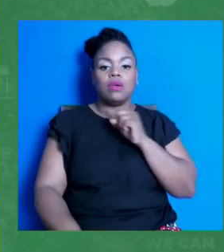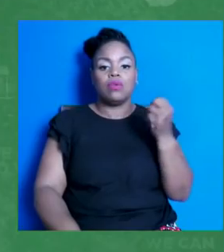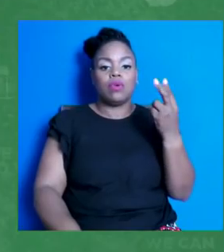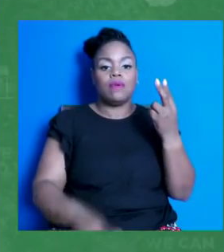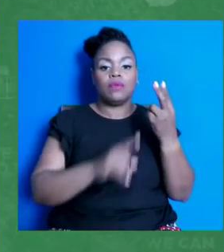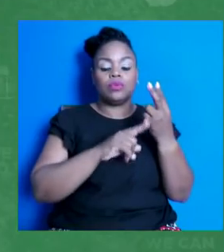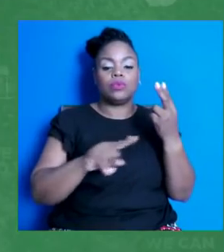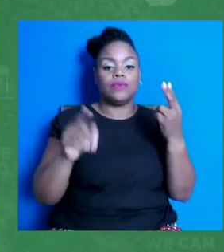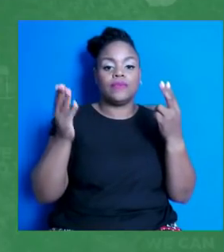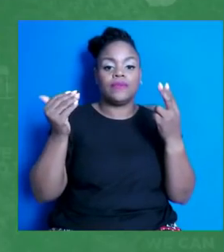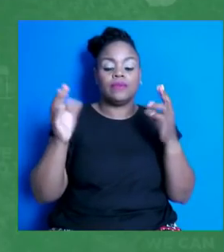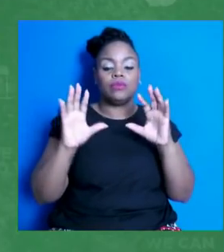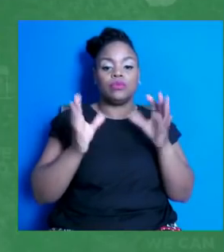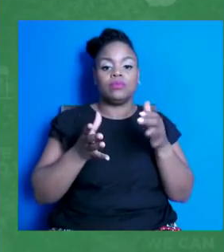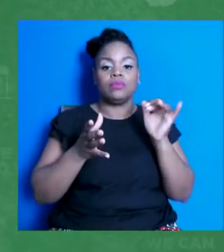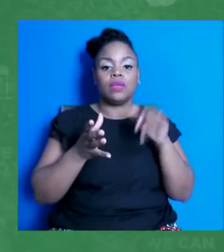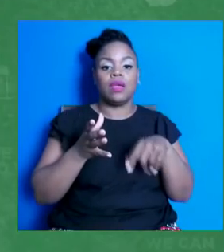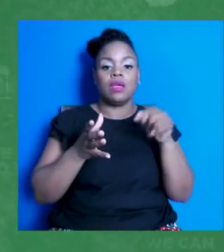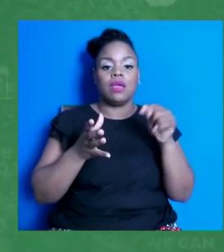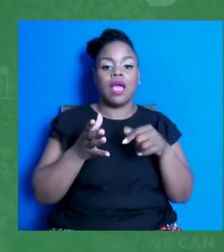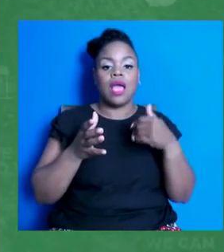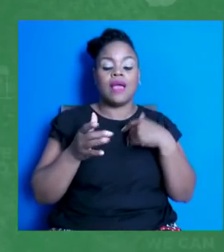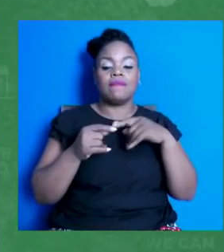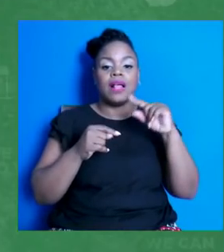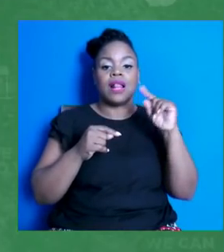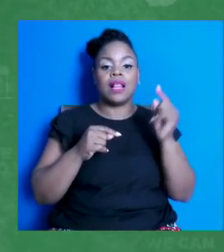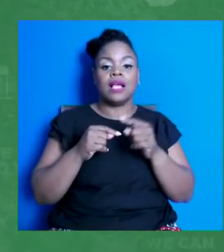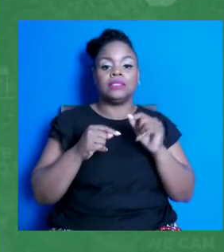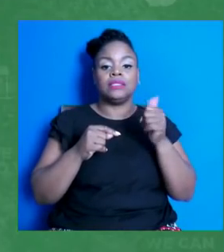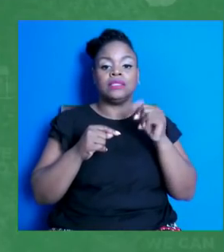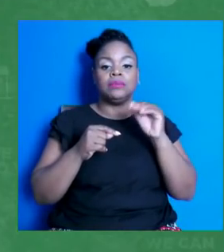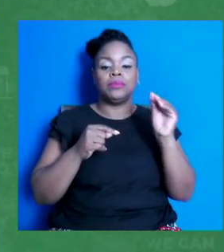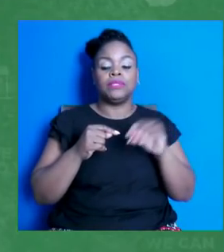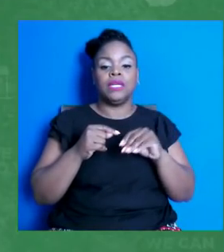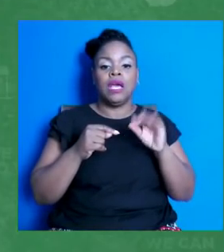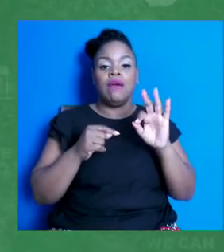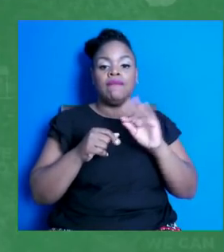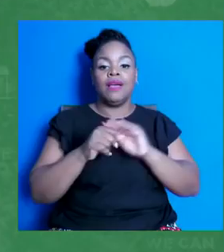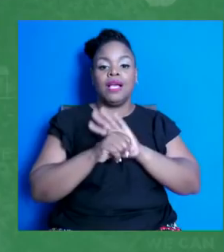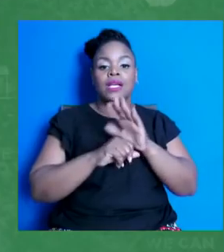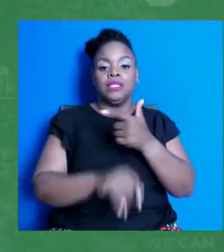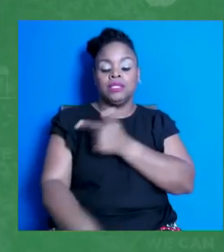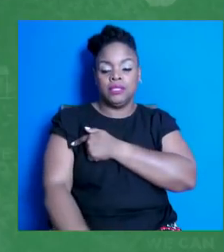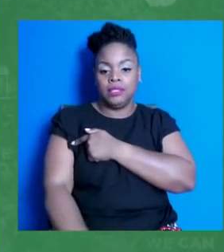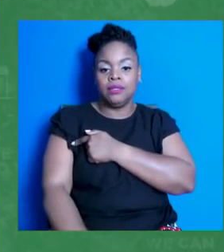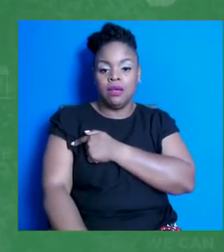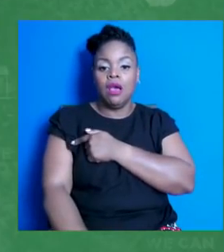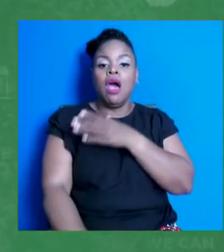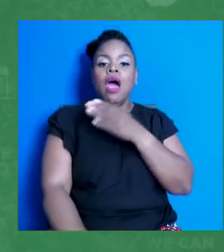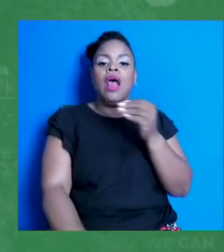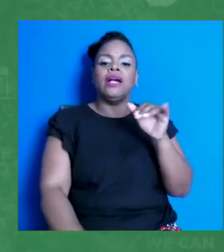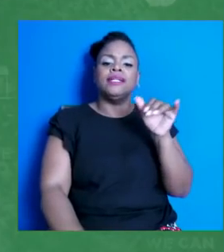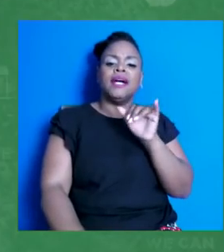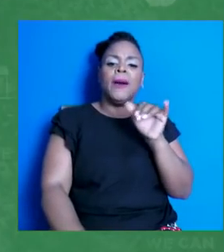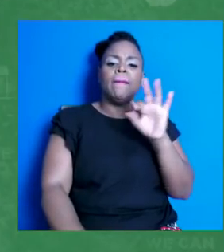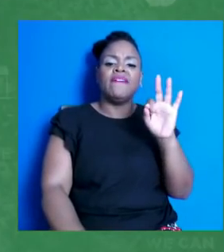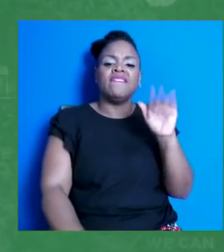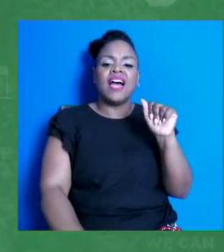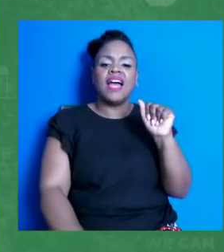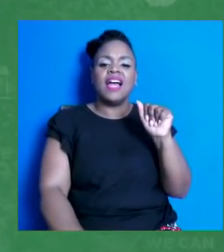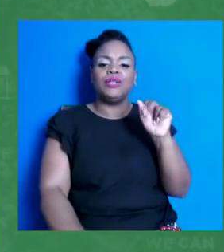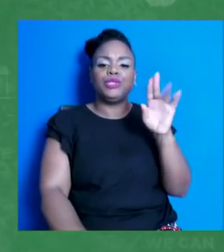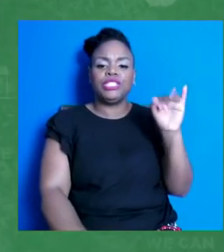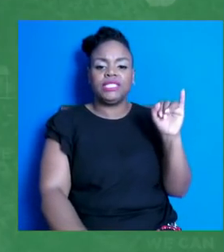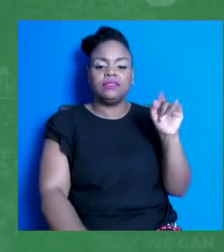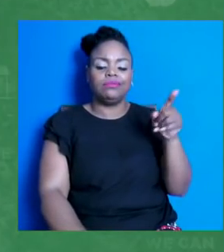I think, the lowest vaccination rate, as Dr. Fauci was talking about earlier. So can you talk about teens for